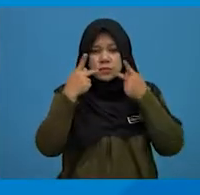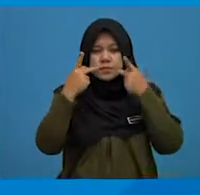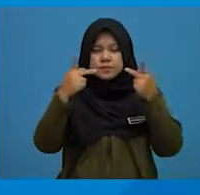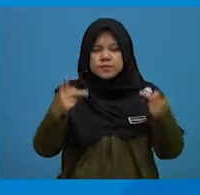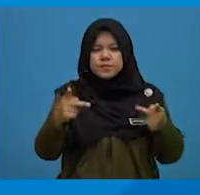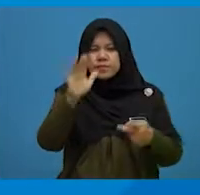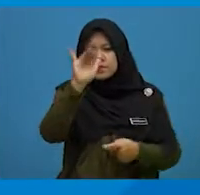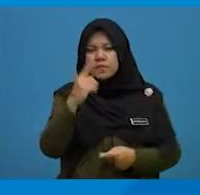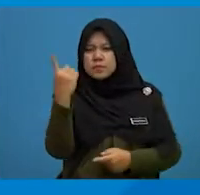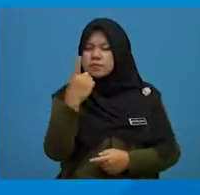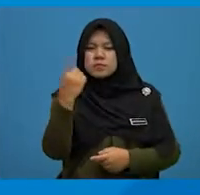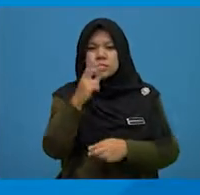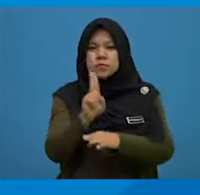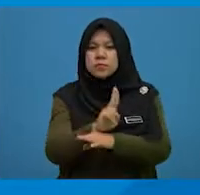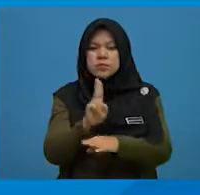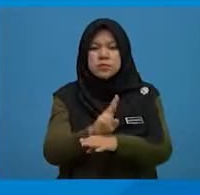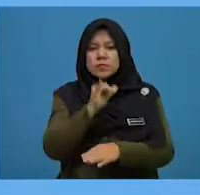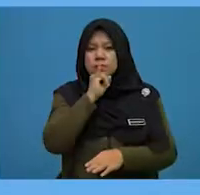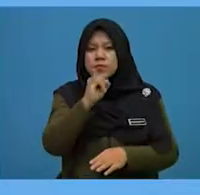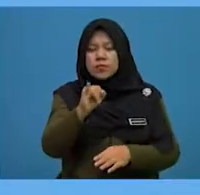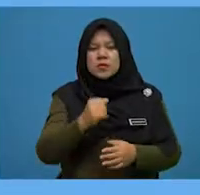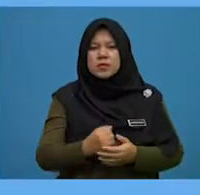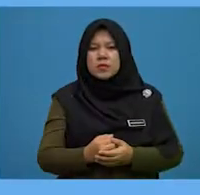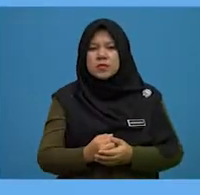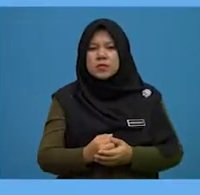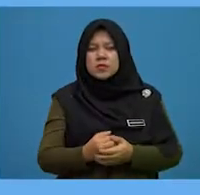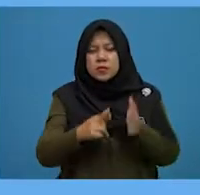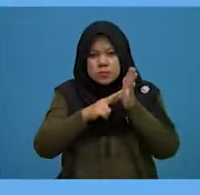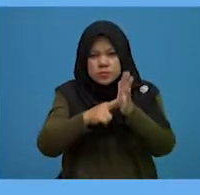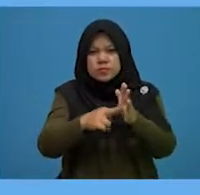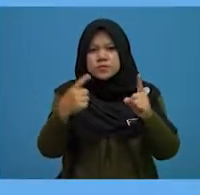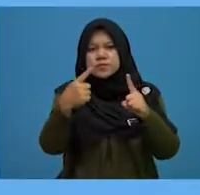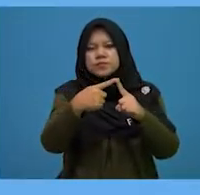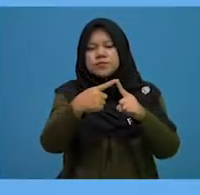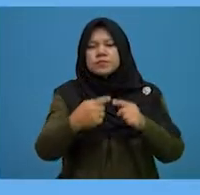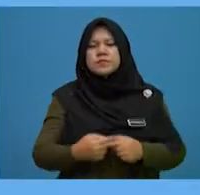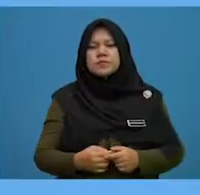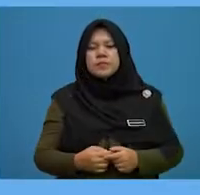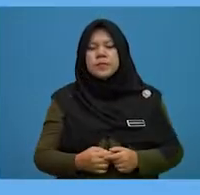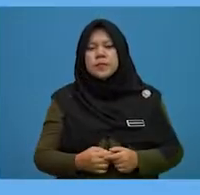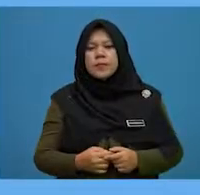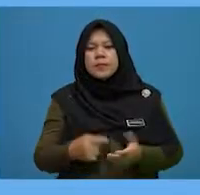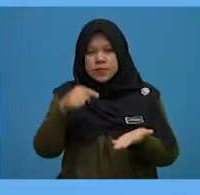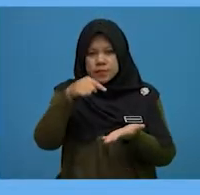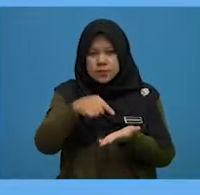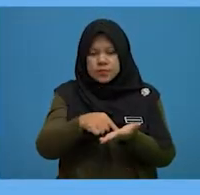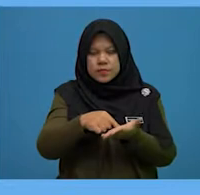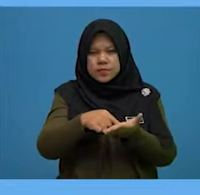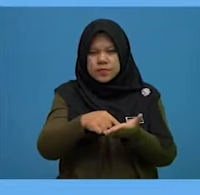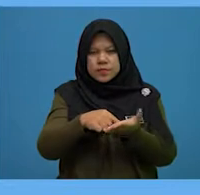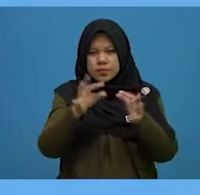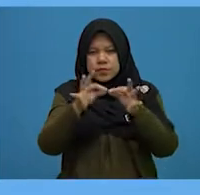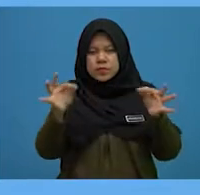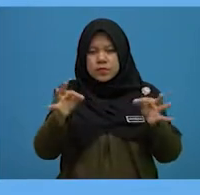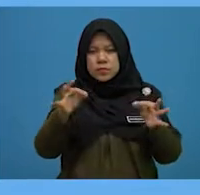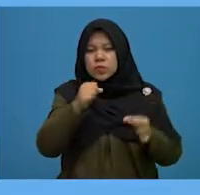that is always used is refers to. This phrase is used